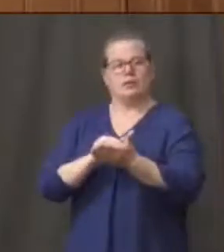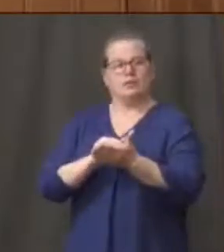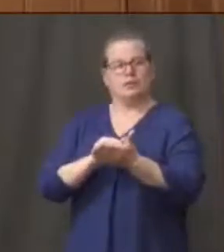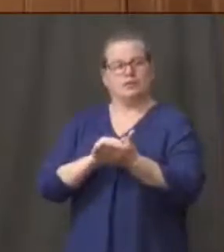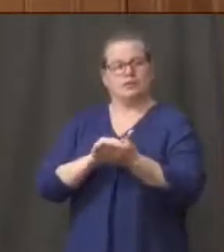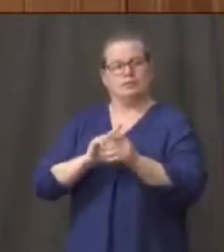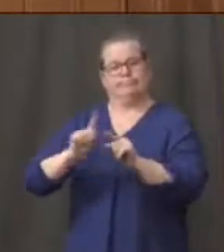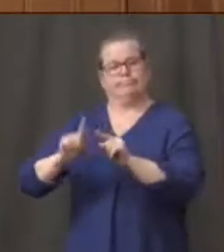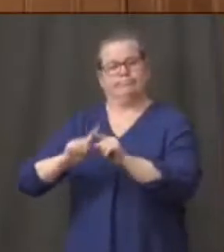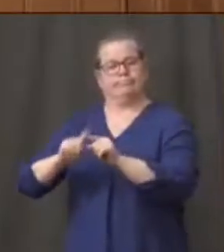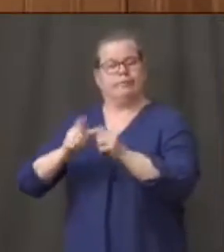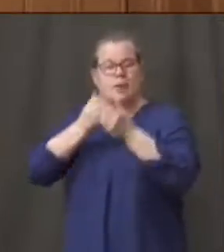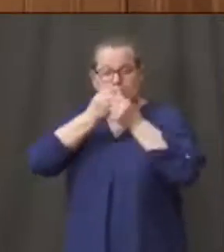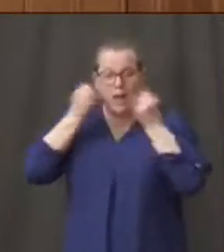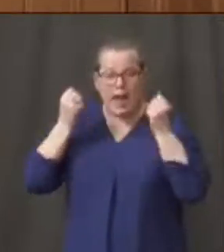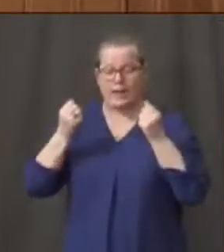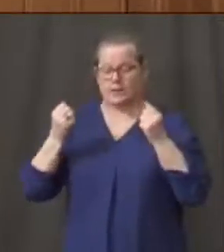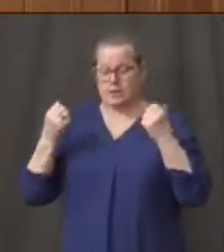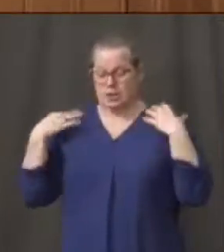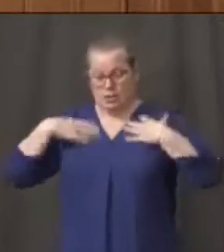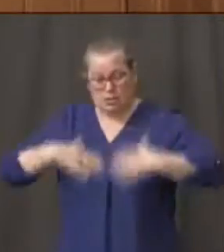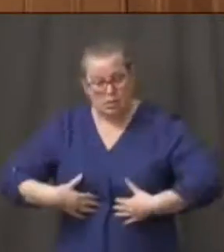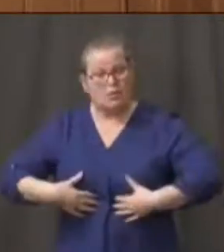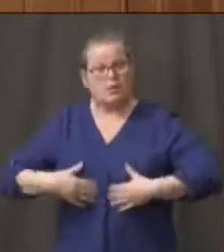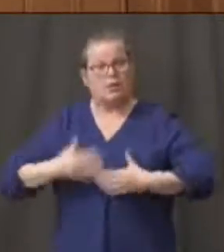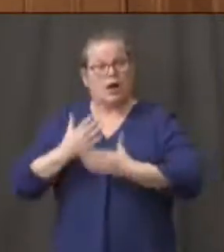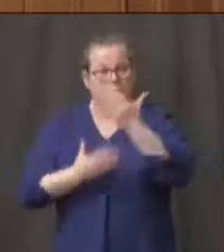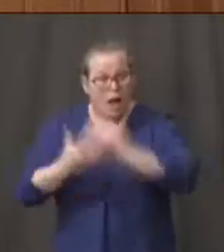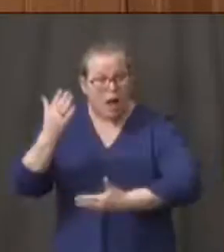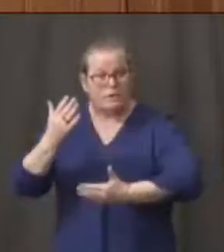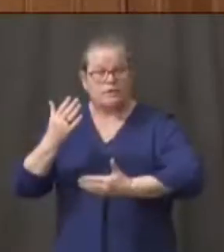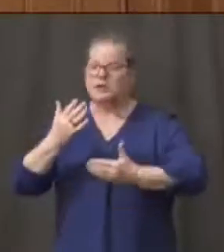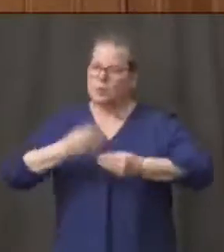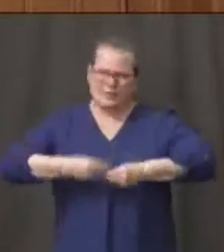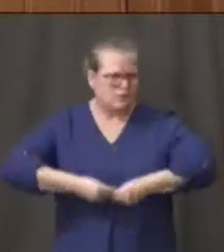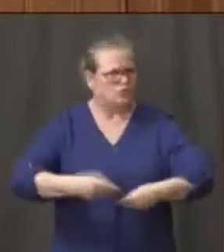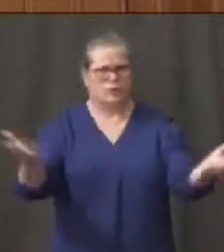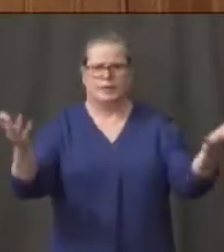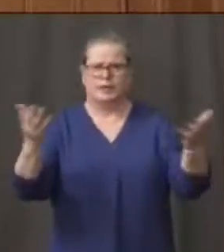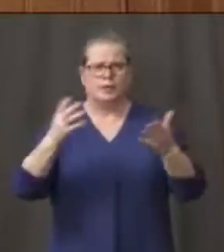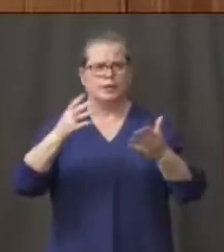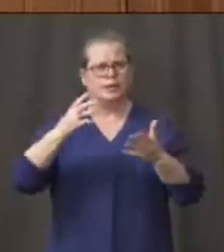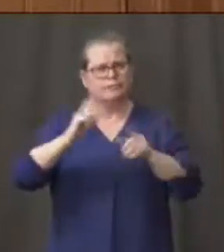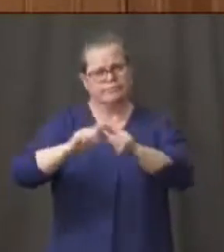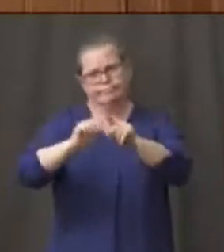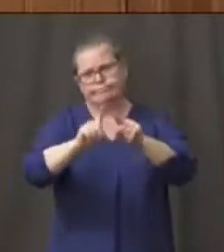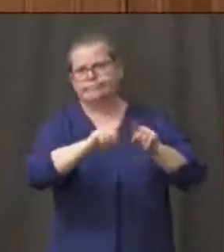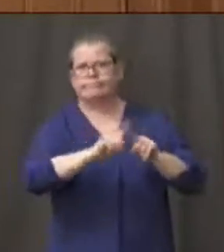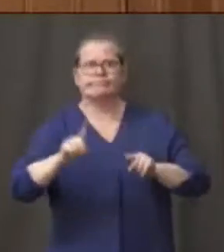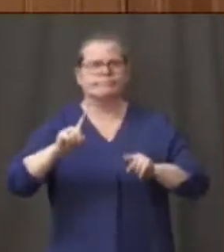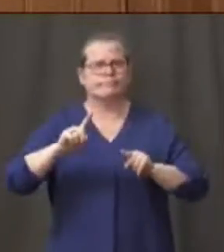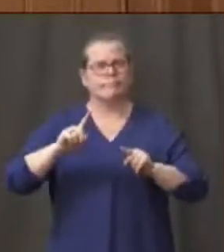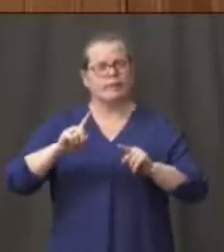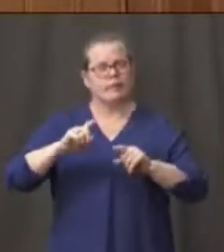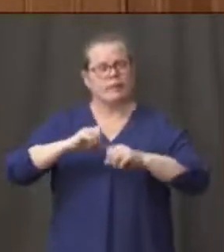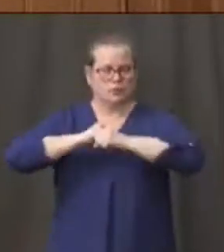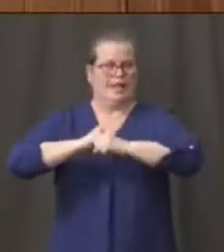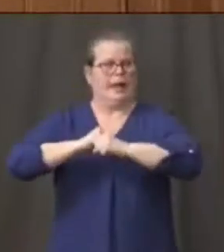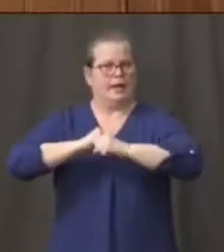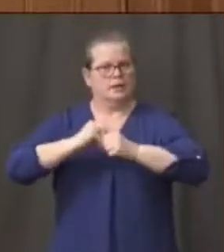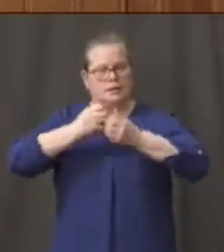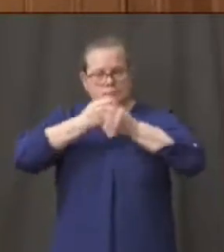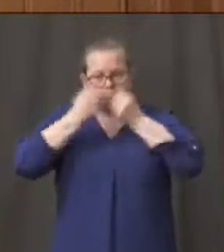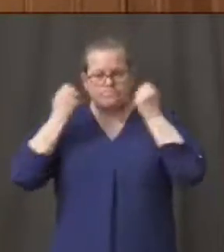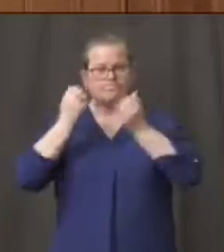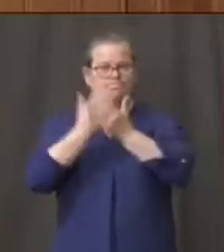KN95 masks, coveralls, gloves. We distributed over 100,000 pieces of PPE. So we're delivering the immediate